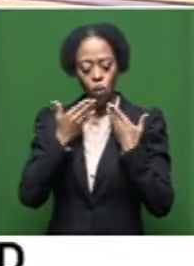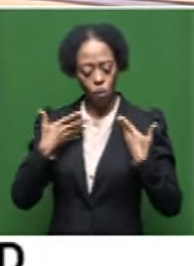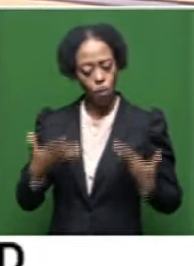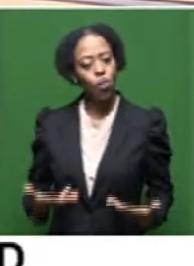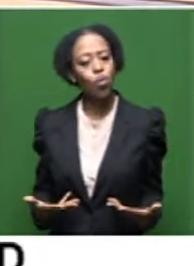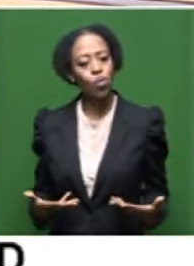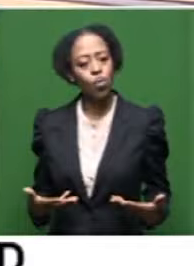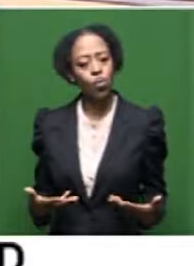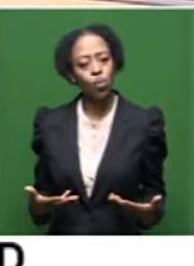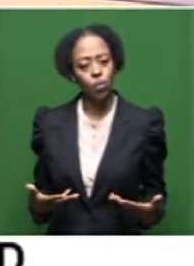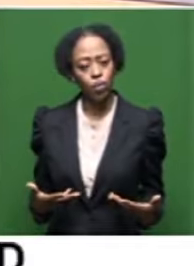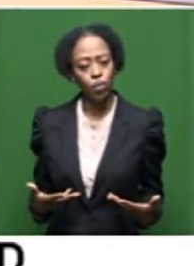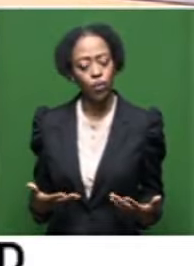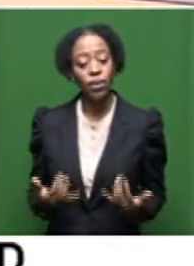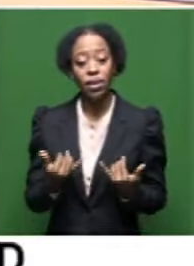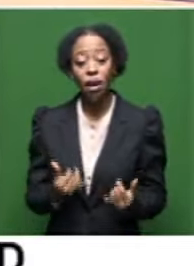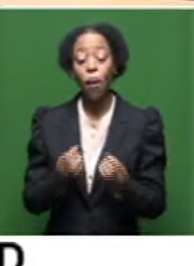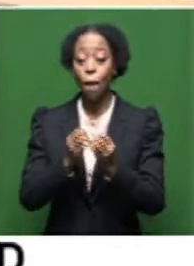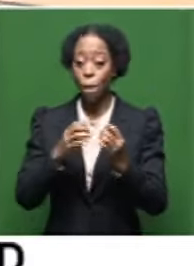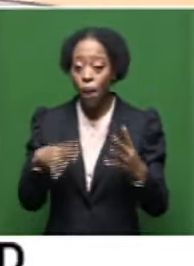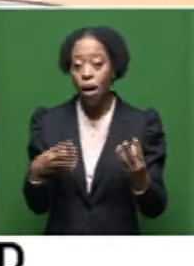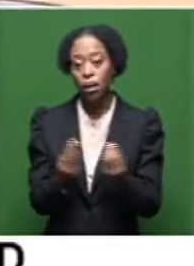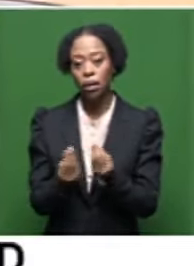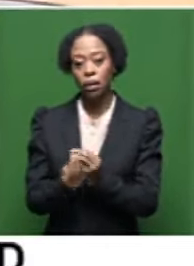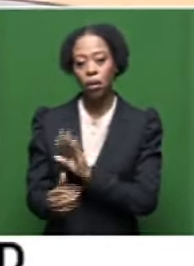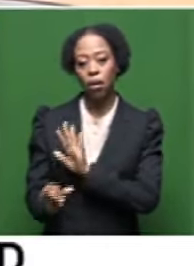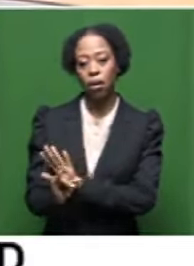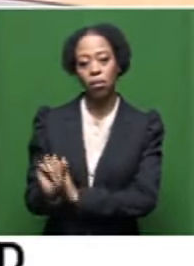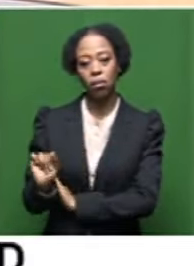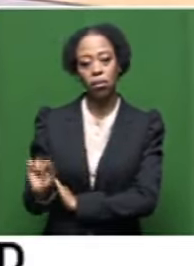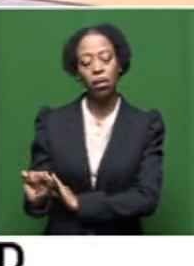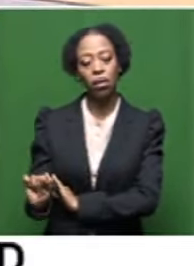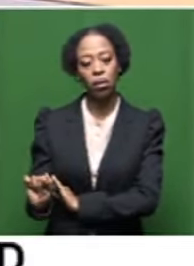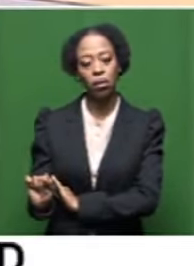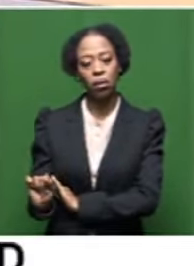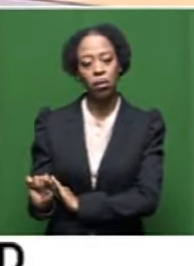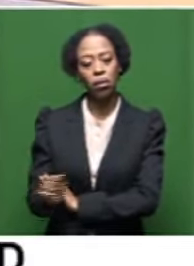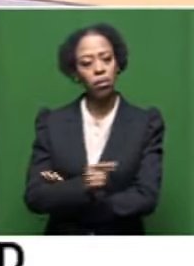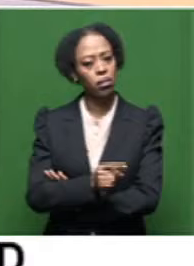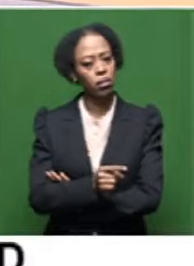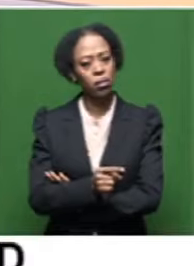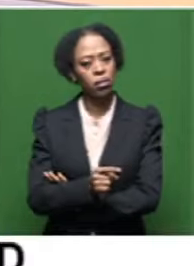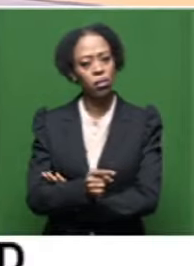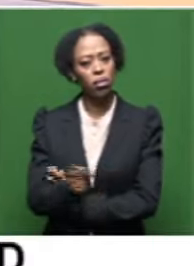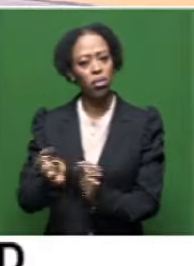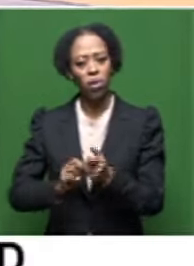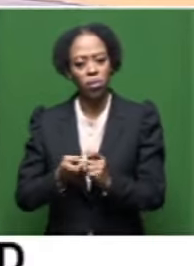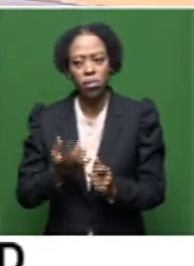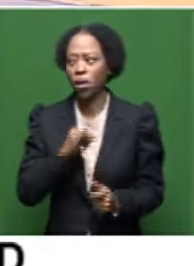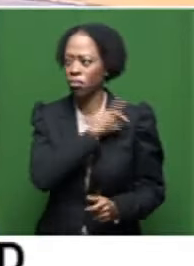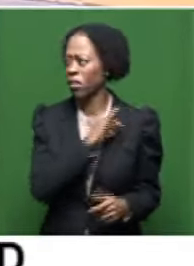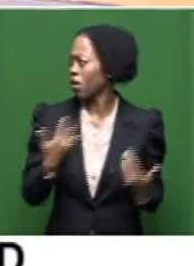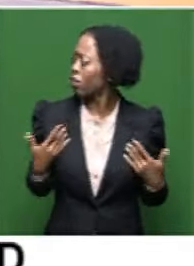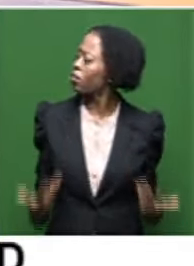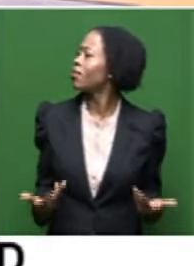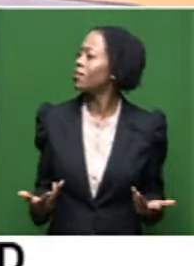himself and the many parts of his identity. Brad Dawn had no qualms about saying I'm Italian,